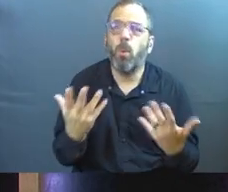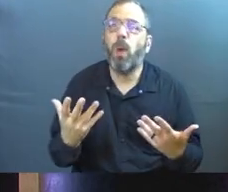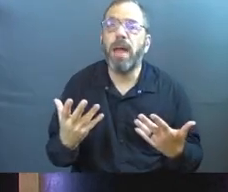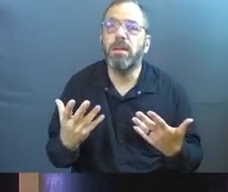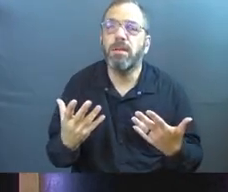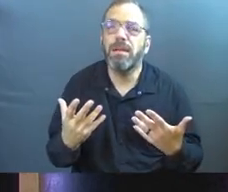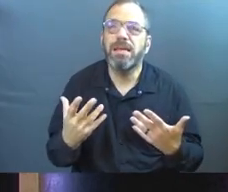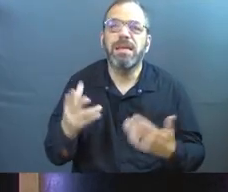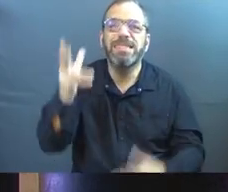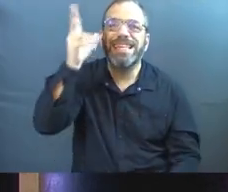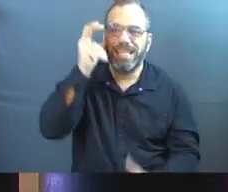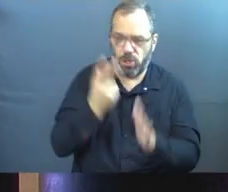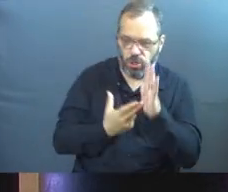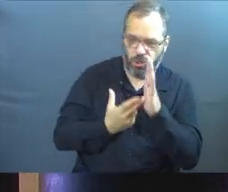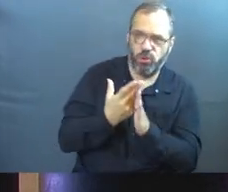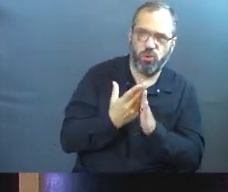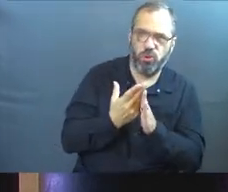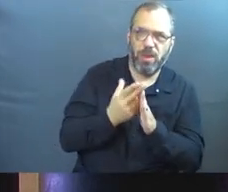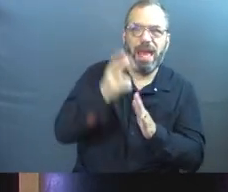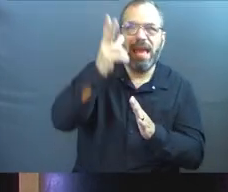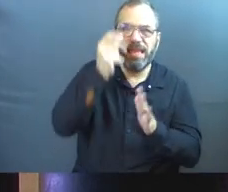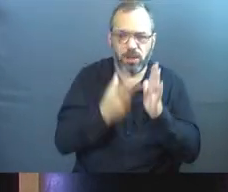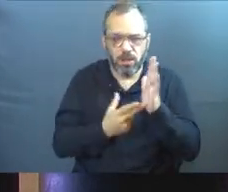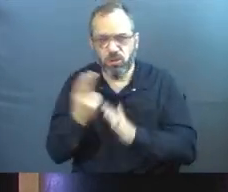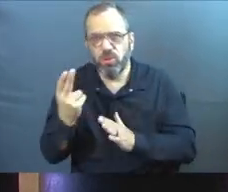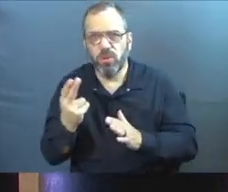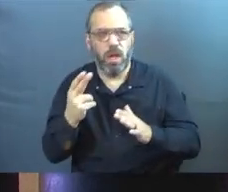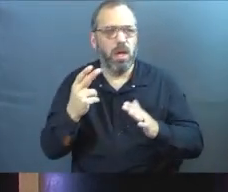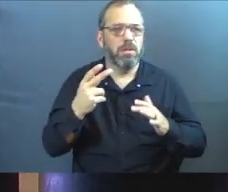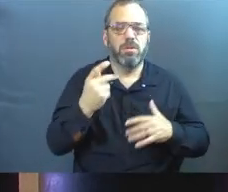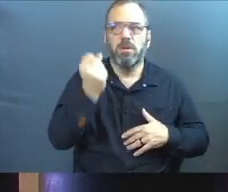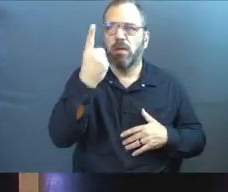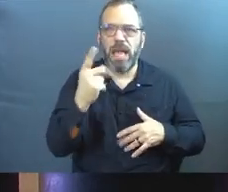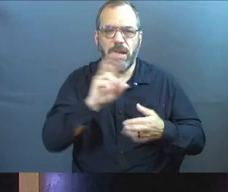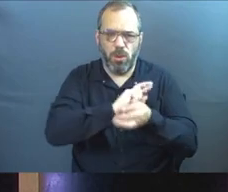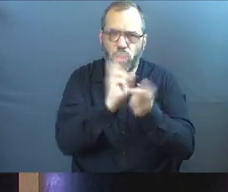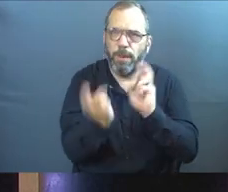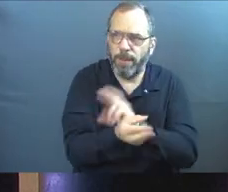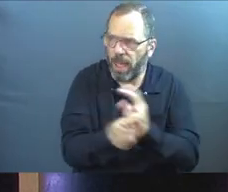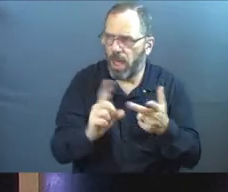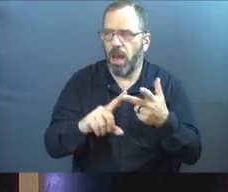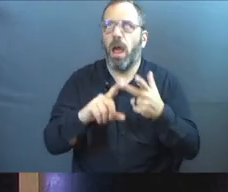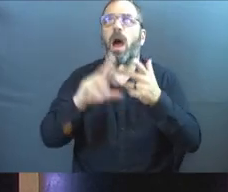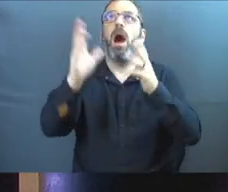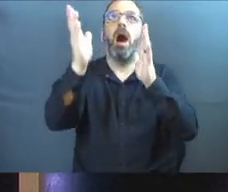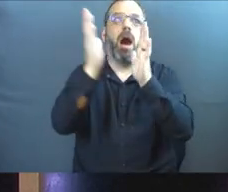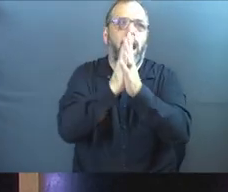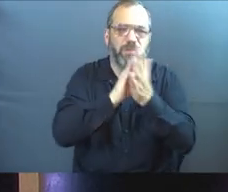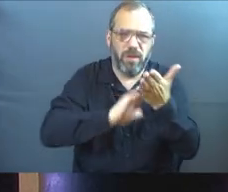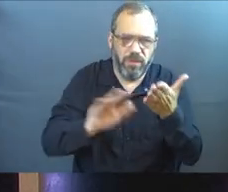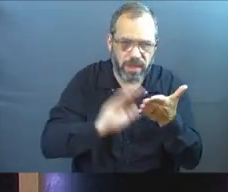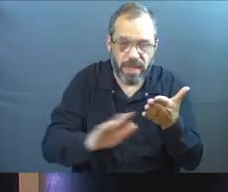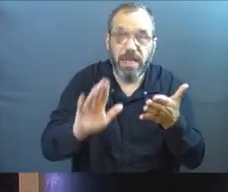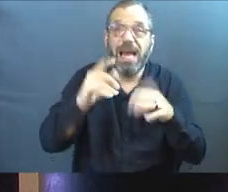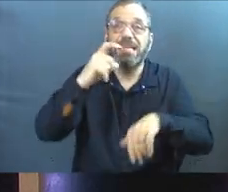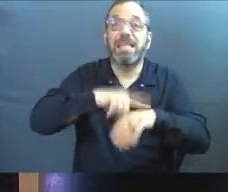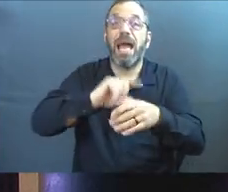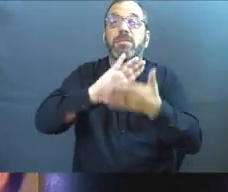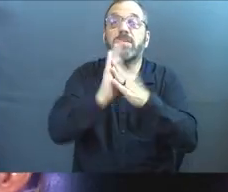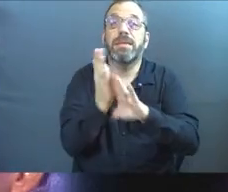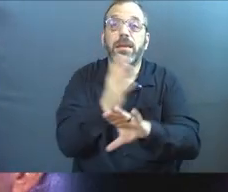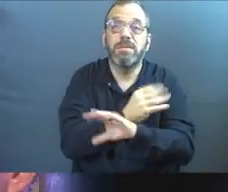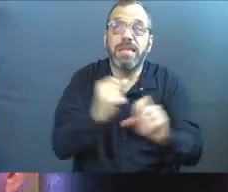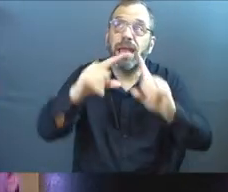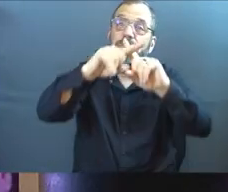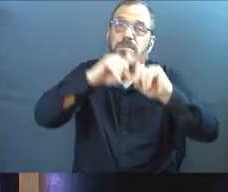to what? Time to hear the truth. Time to come to their senses. Time to repent. Time to get forgiven. Time to get saved. Time.